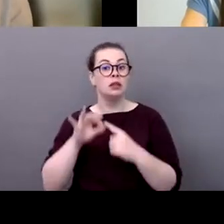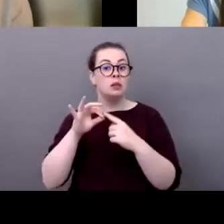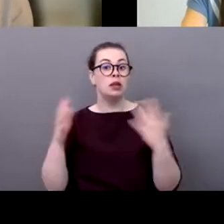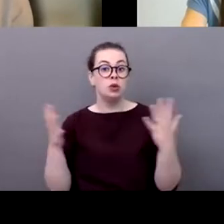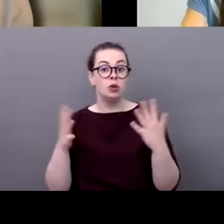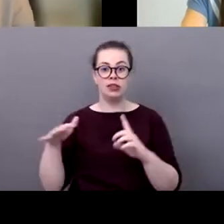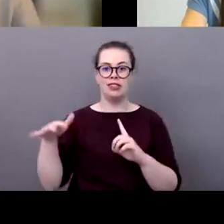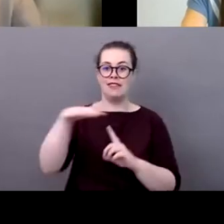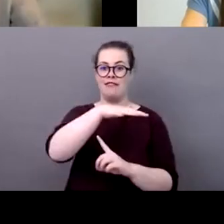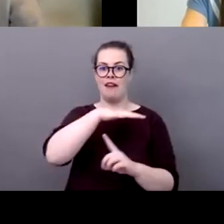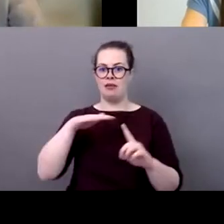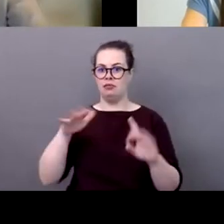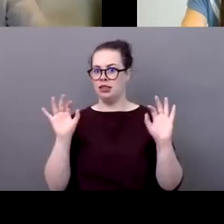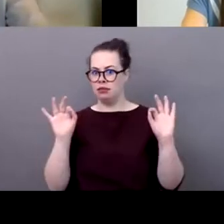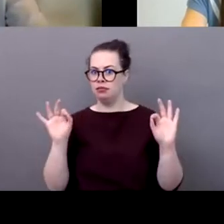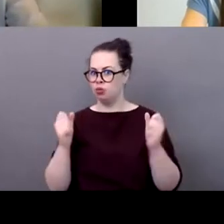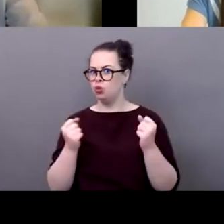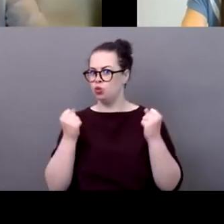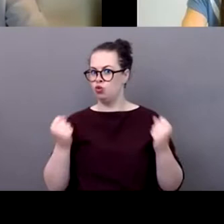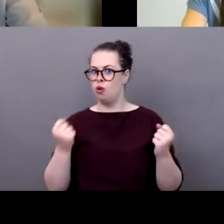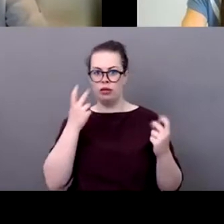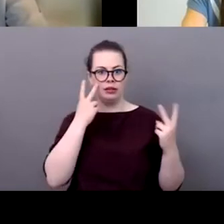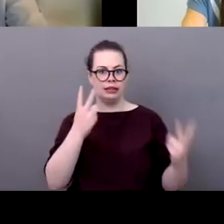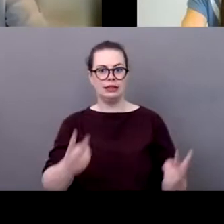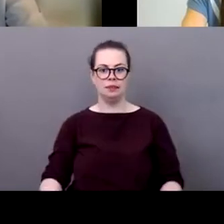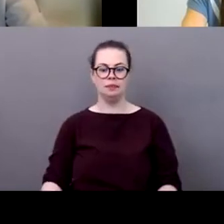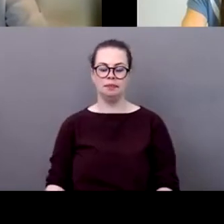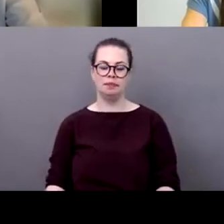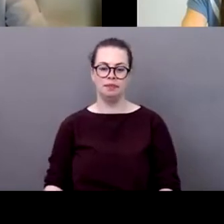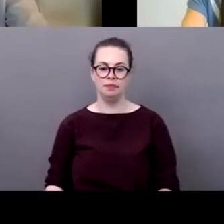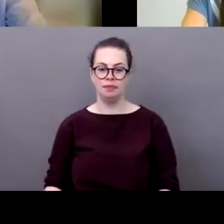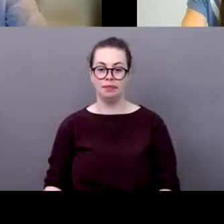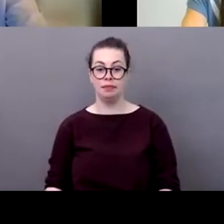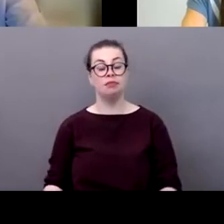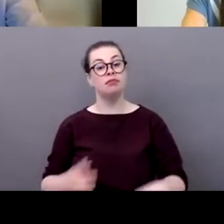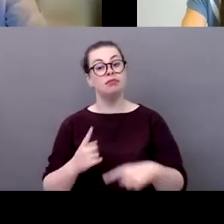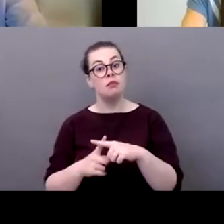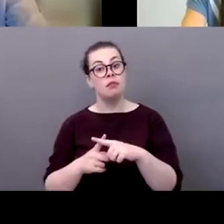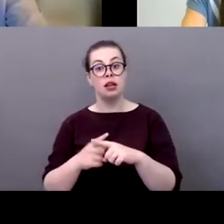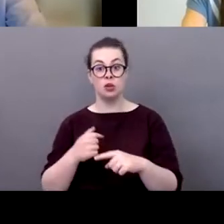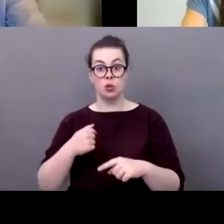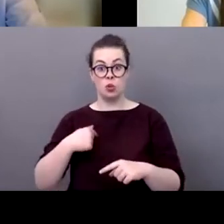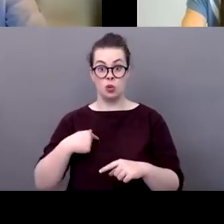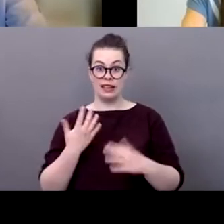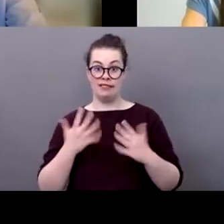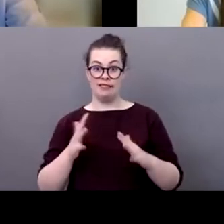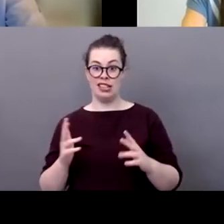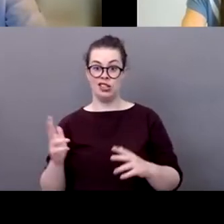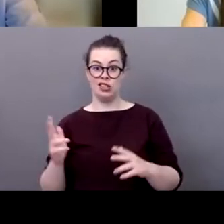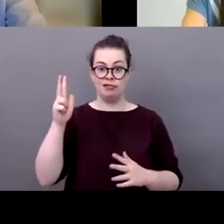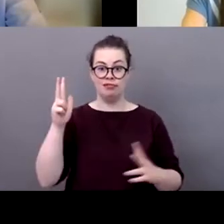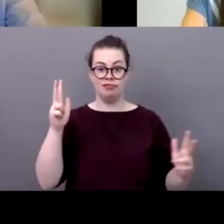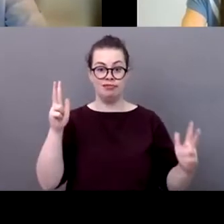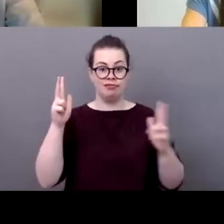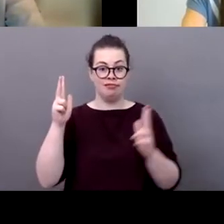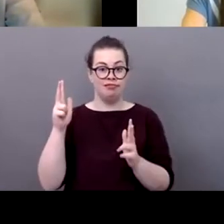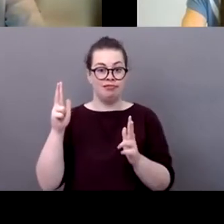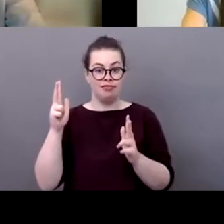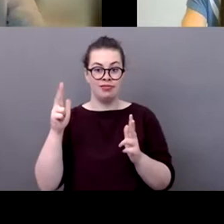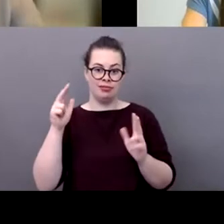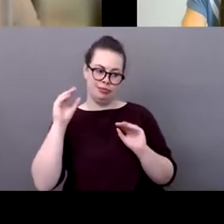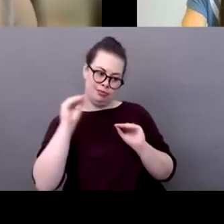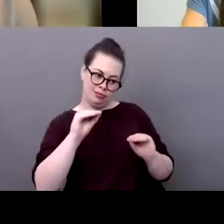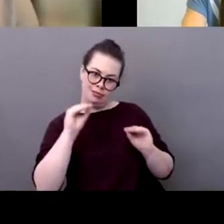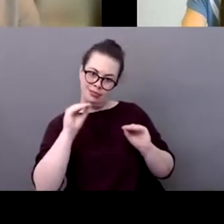uh and also uh with uh the mentoring part that we provided with the football federations we enabled them